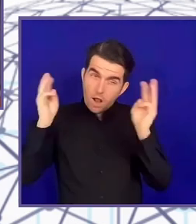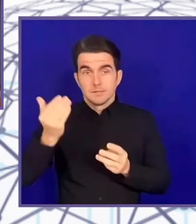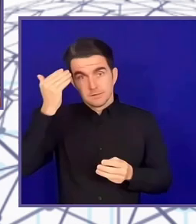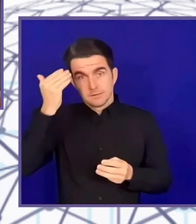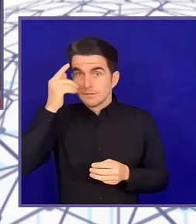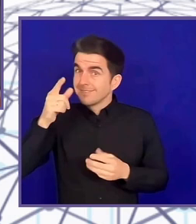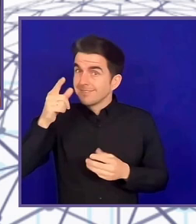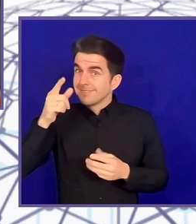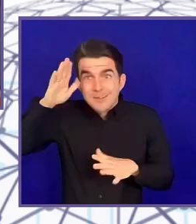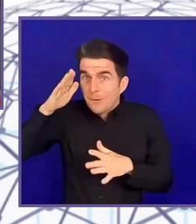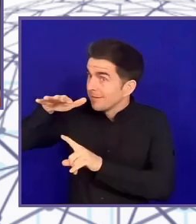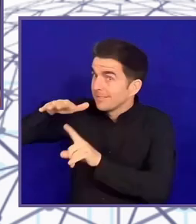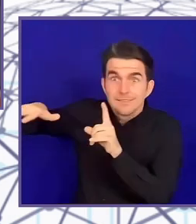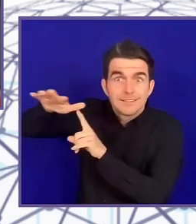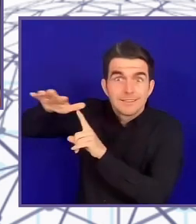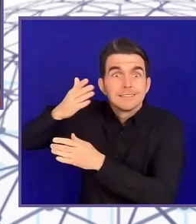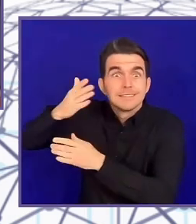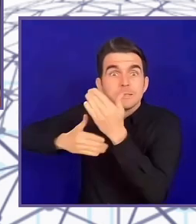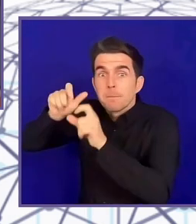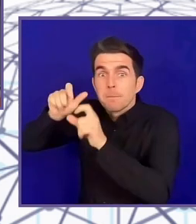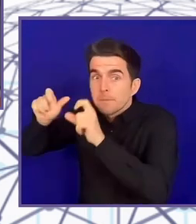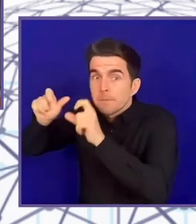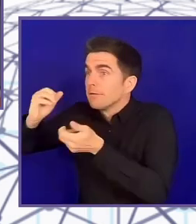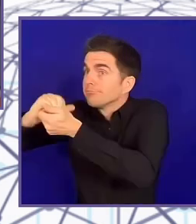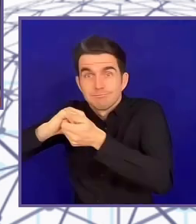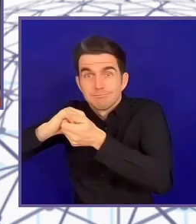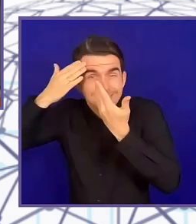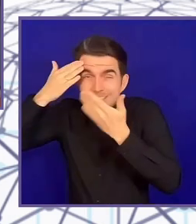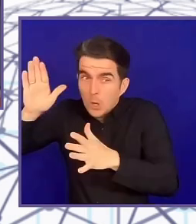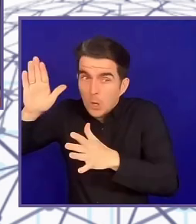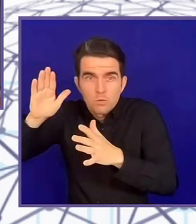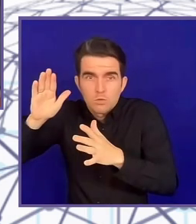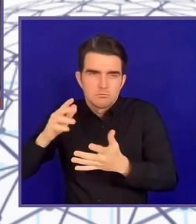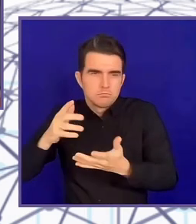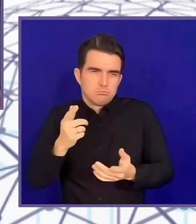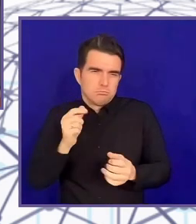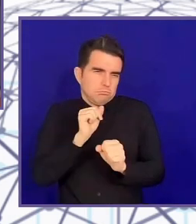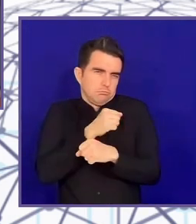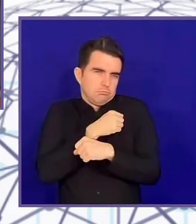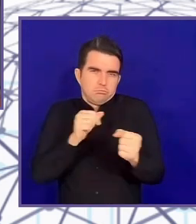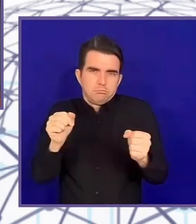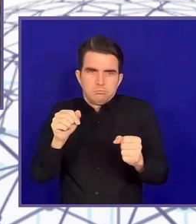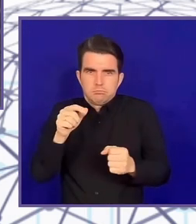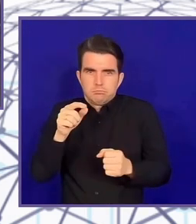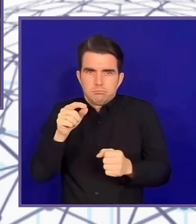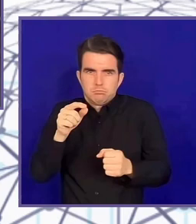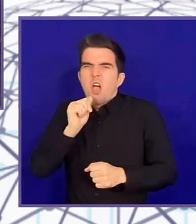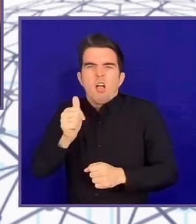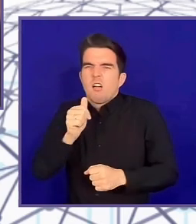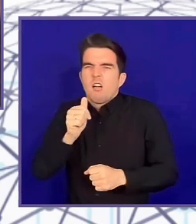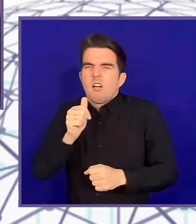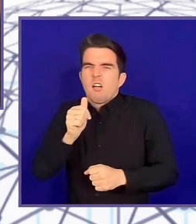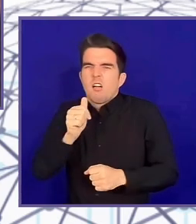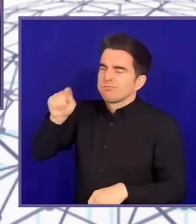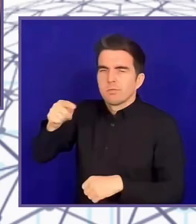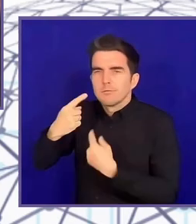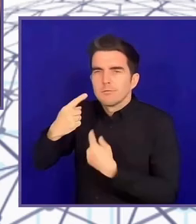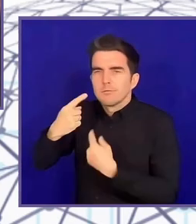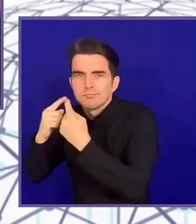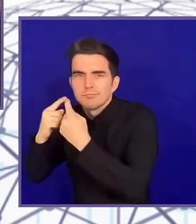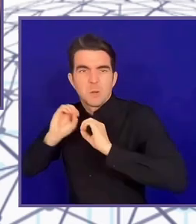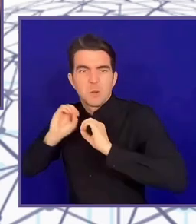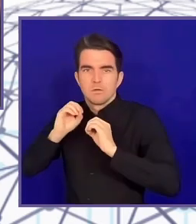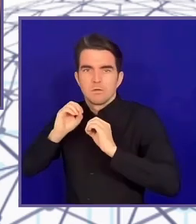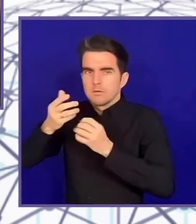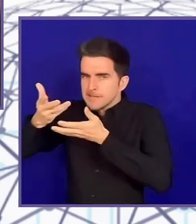where to go to a community group to maybe source participants, that's a symptom of a much bigger problem. So I think you're